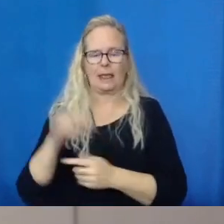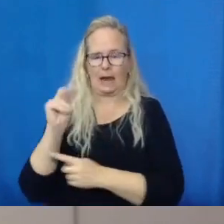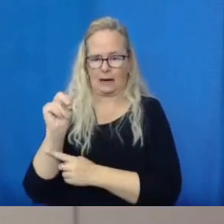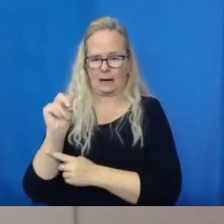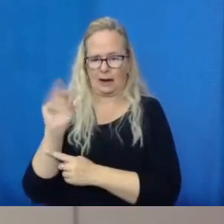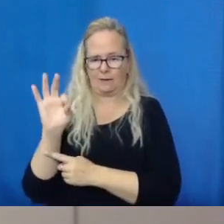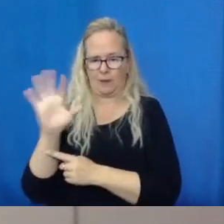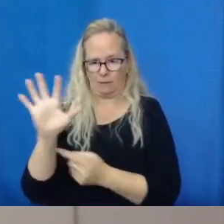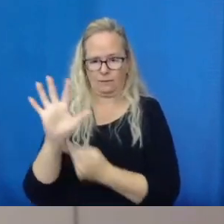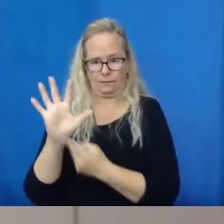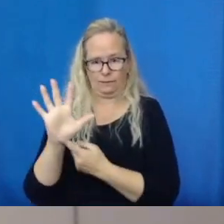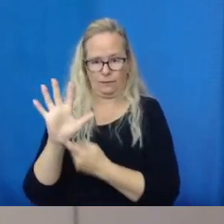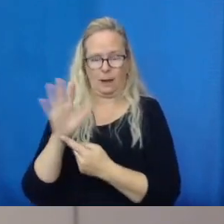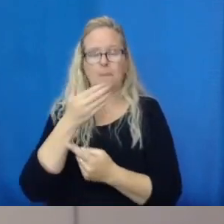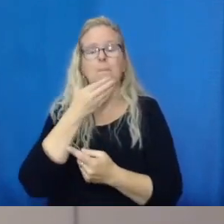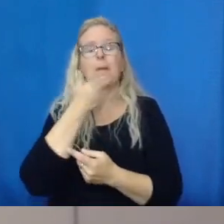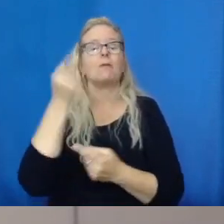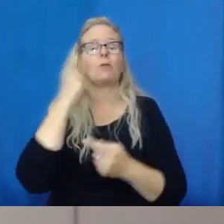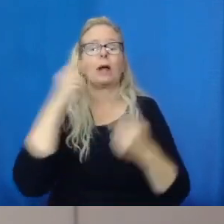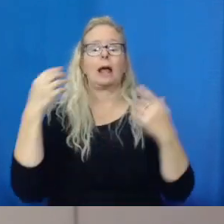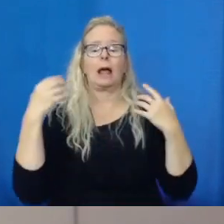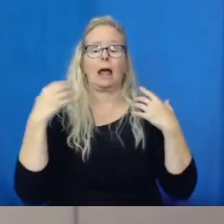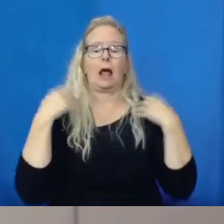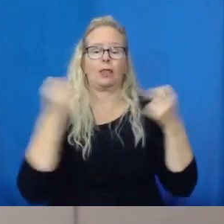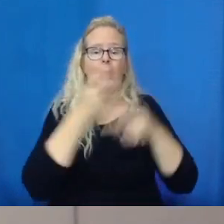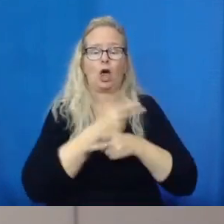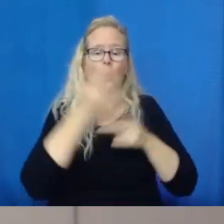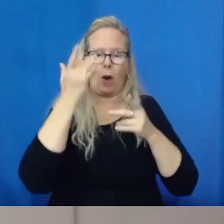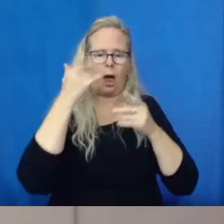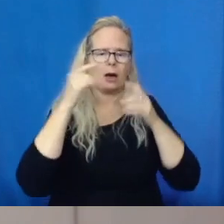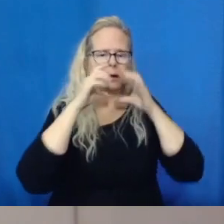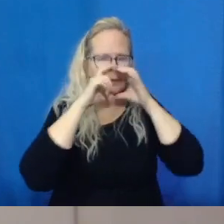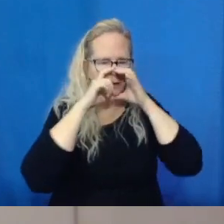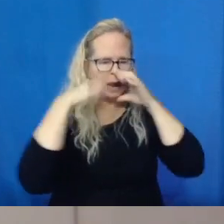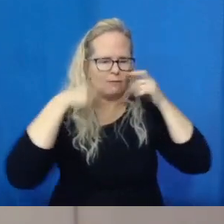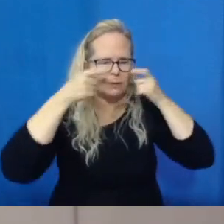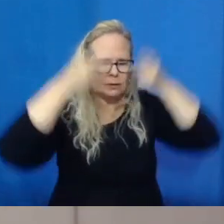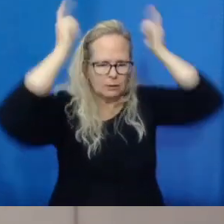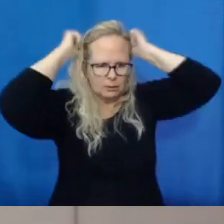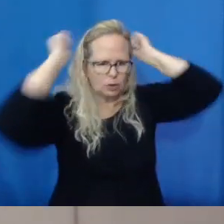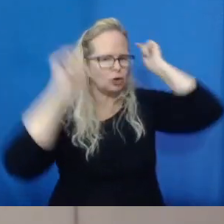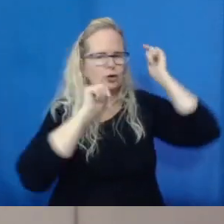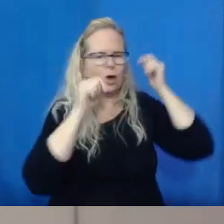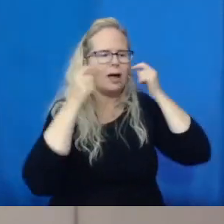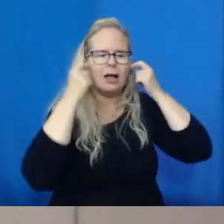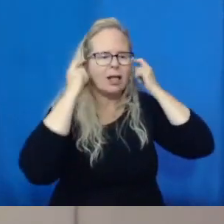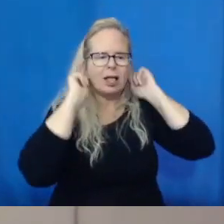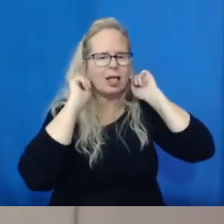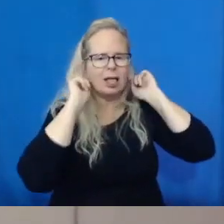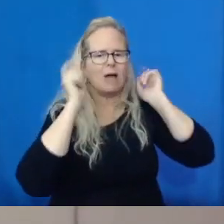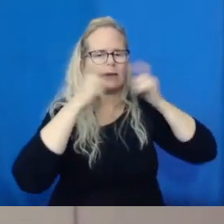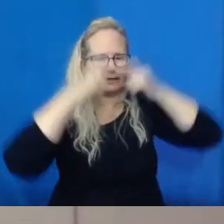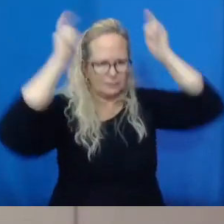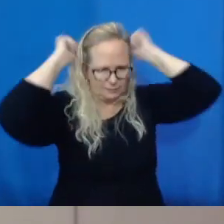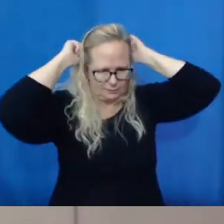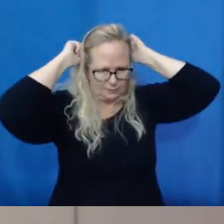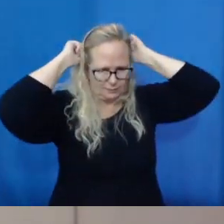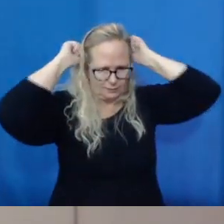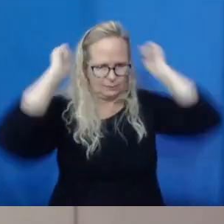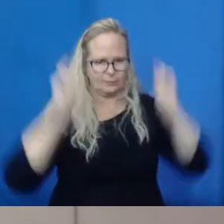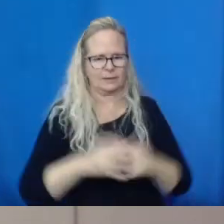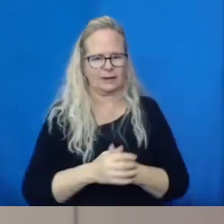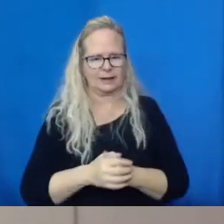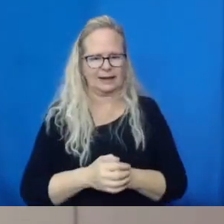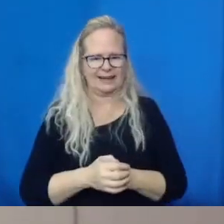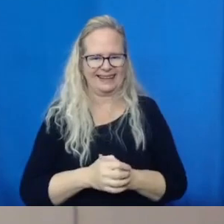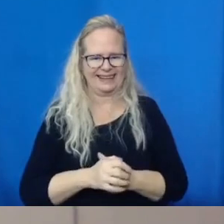children's mask, which I almost got to, but she probably wouldn't cooperate. So here's a, this one folds open like three like this. Okay. And this is